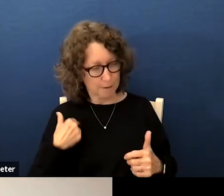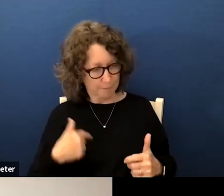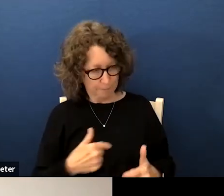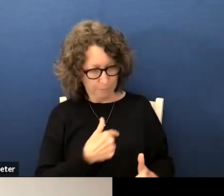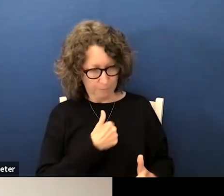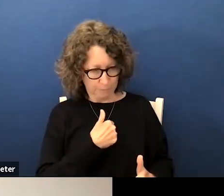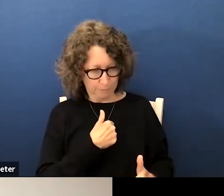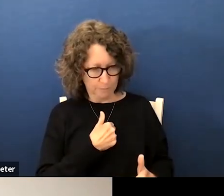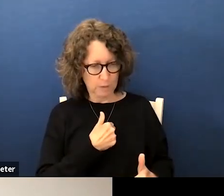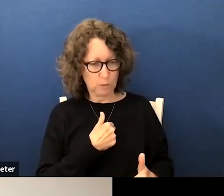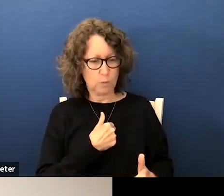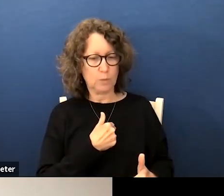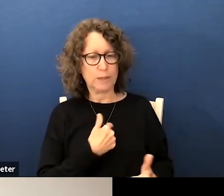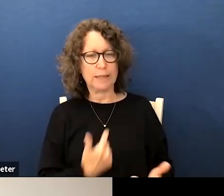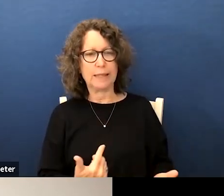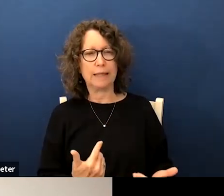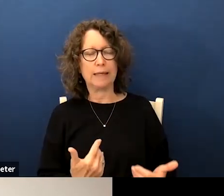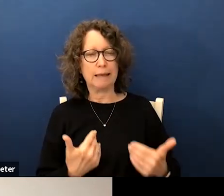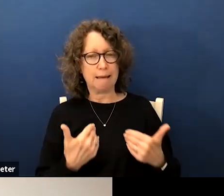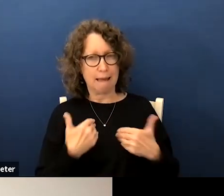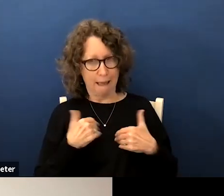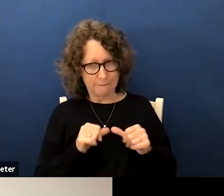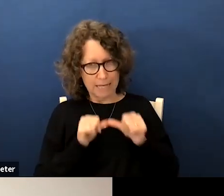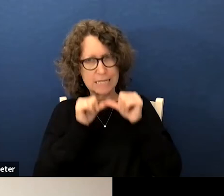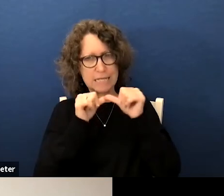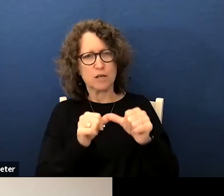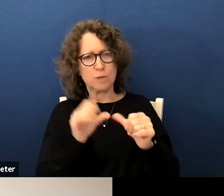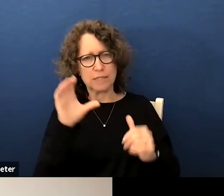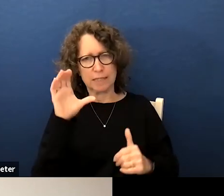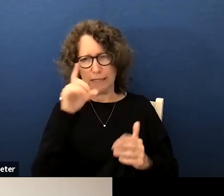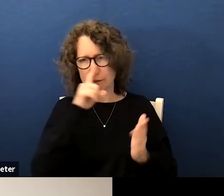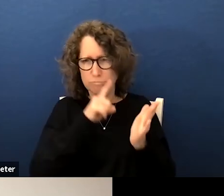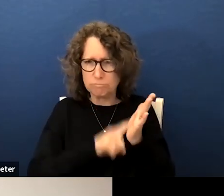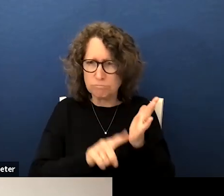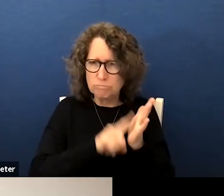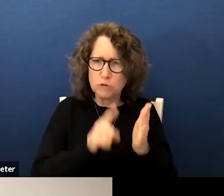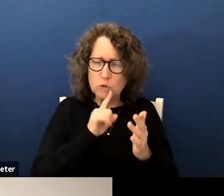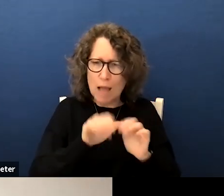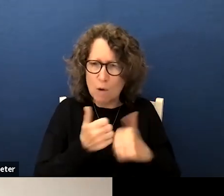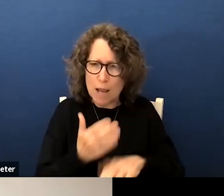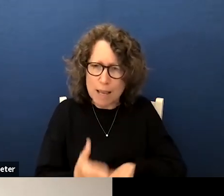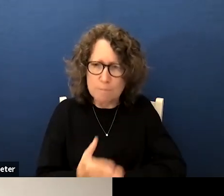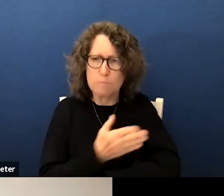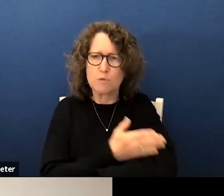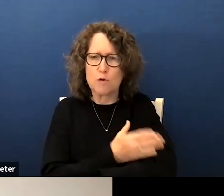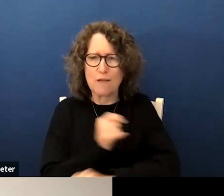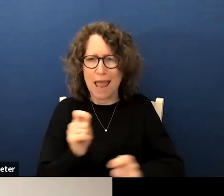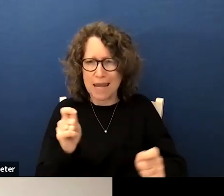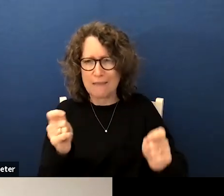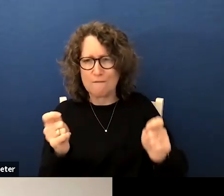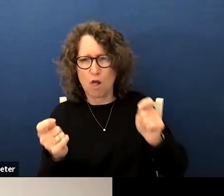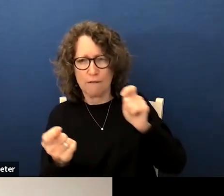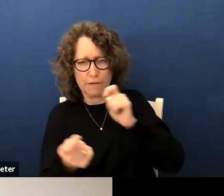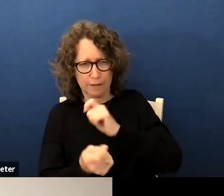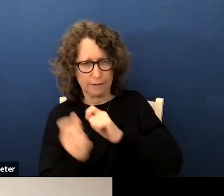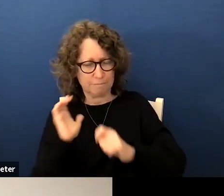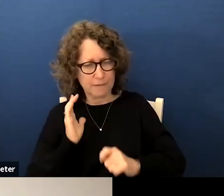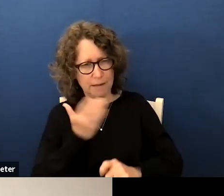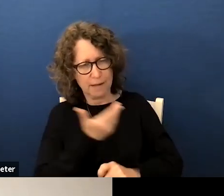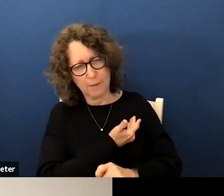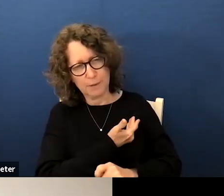have continuously looked into improving and evolving our